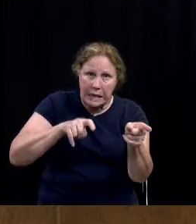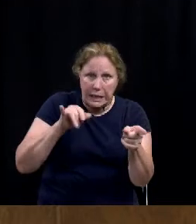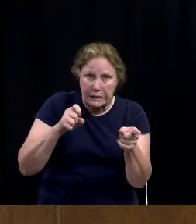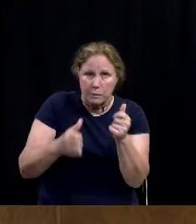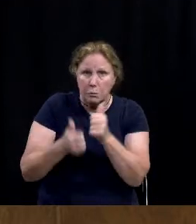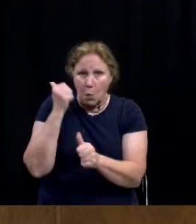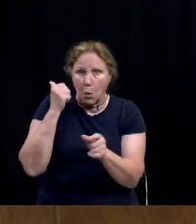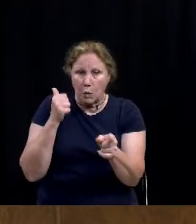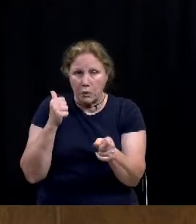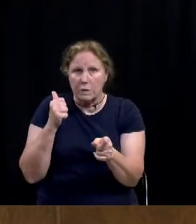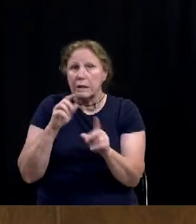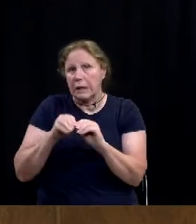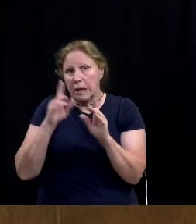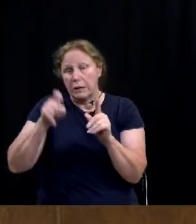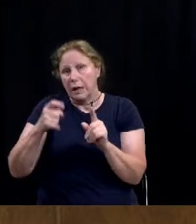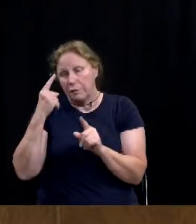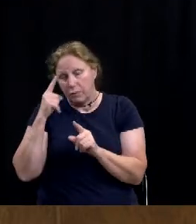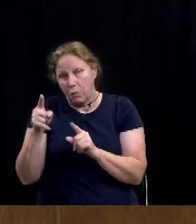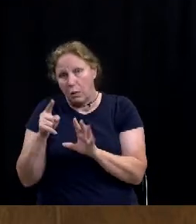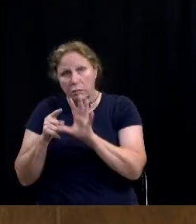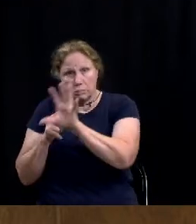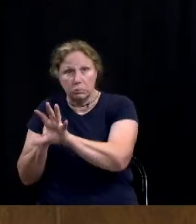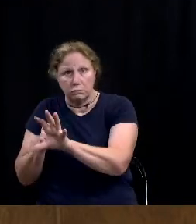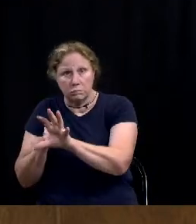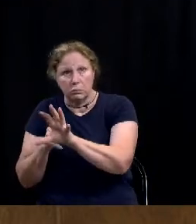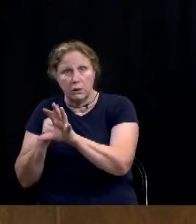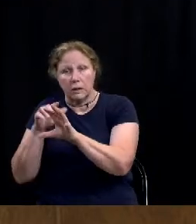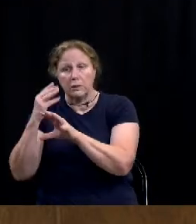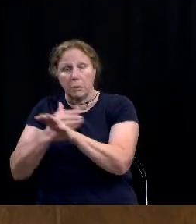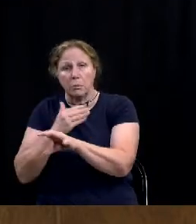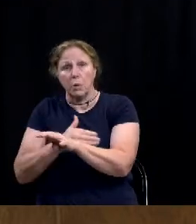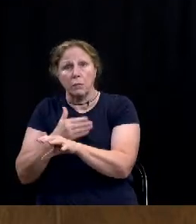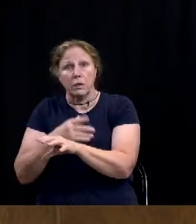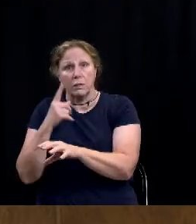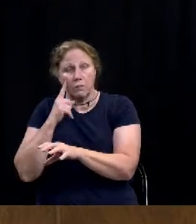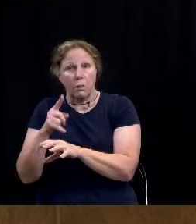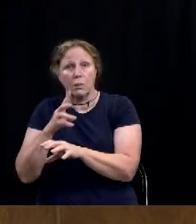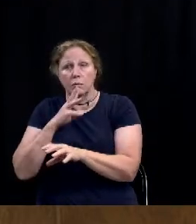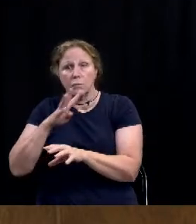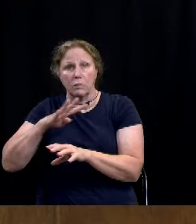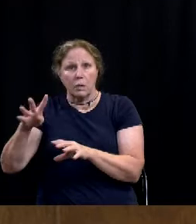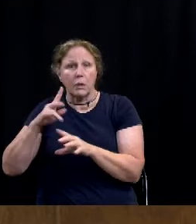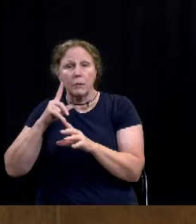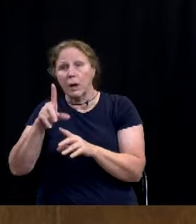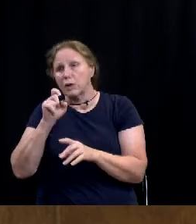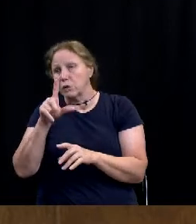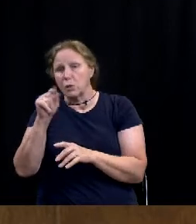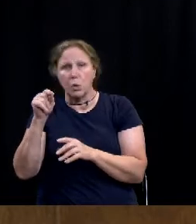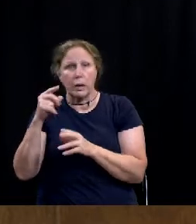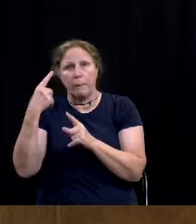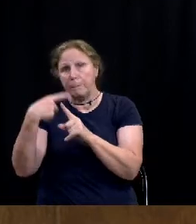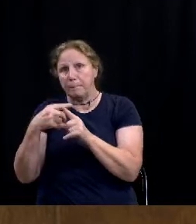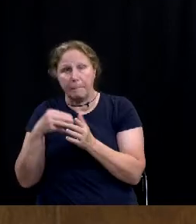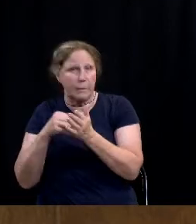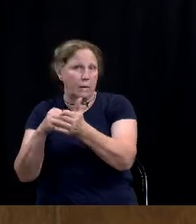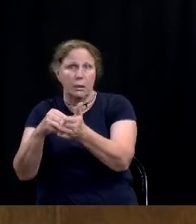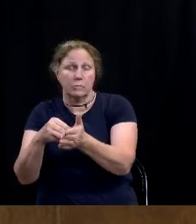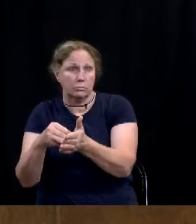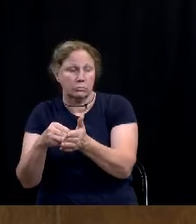which there is a clear need for infrastructure improvements, as evidenced by the 120-plus million of